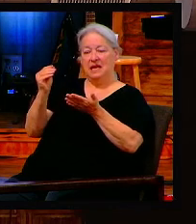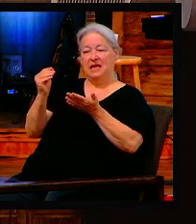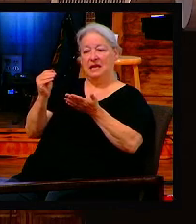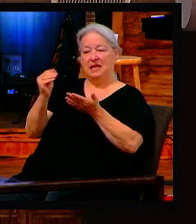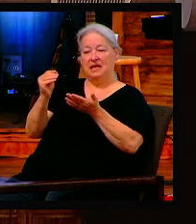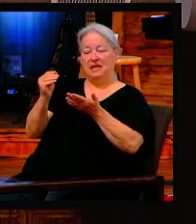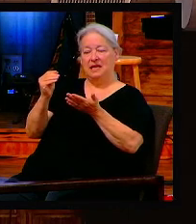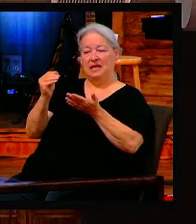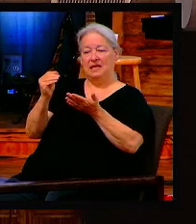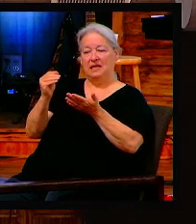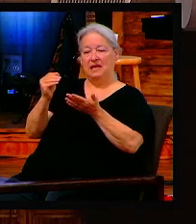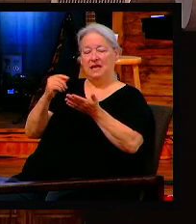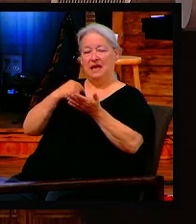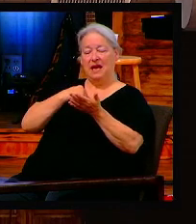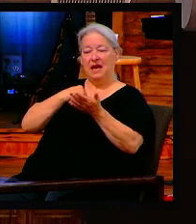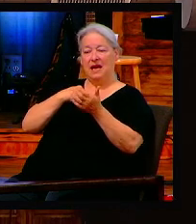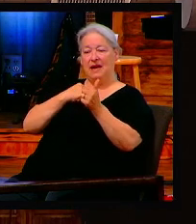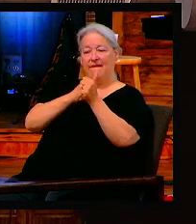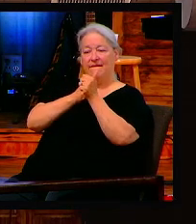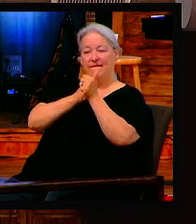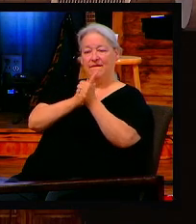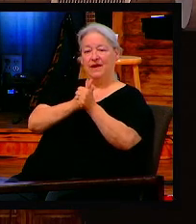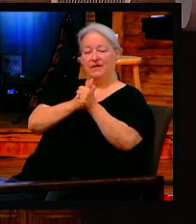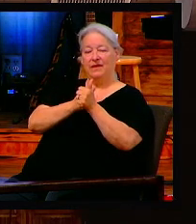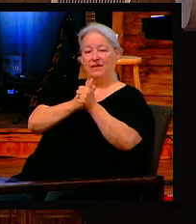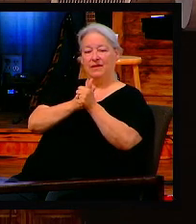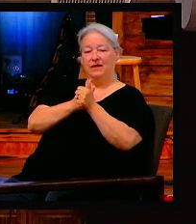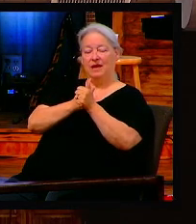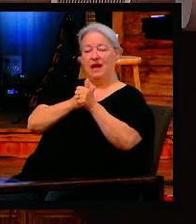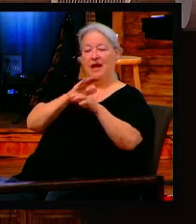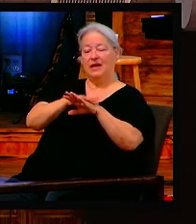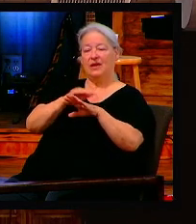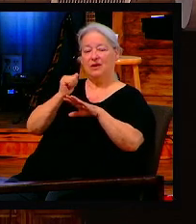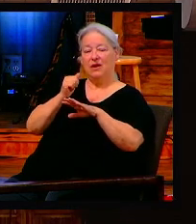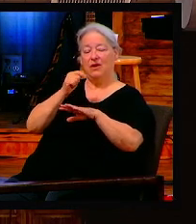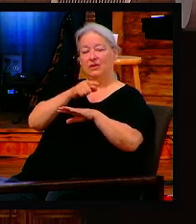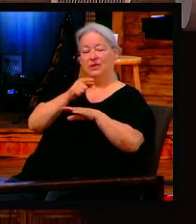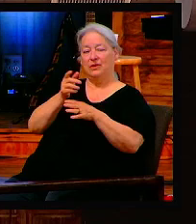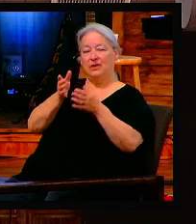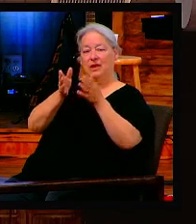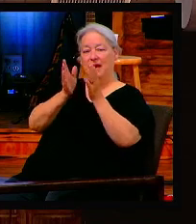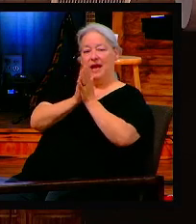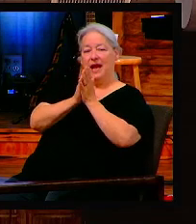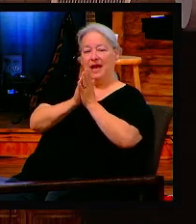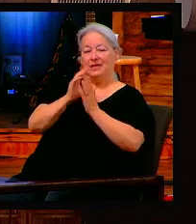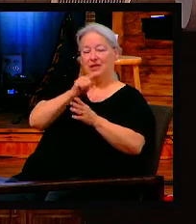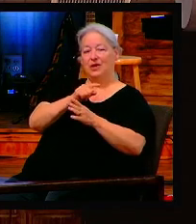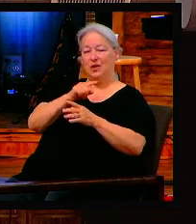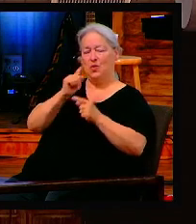And I called you to ask you, when is this going to stop?